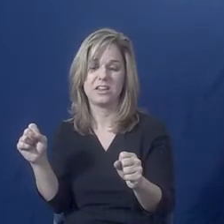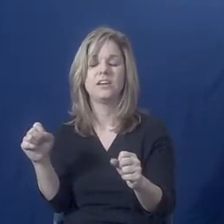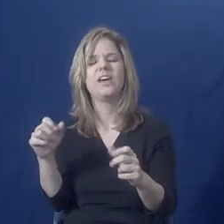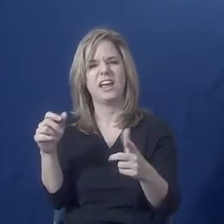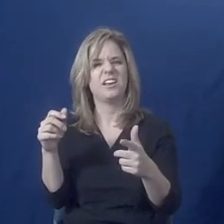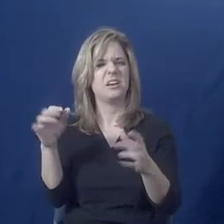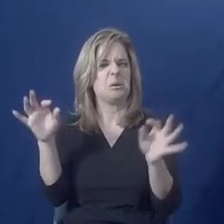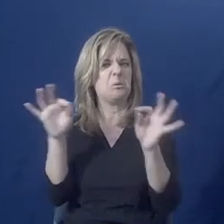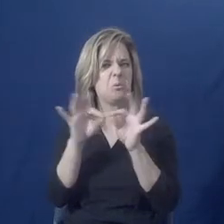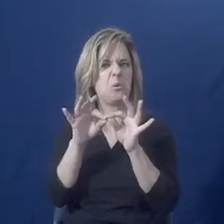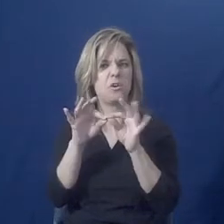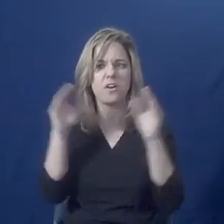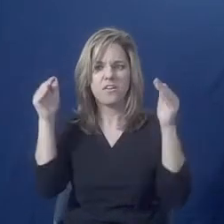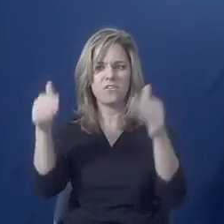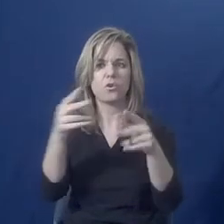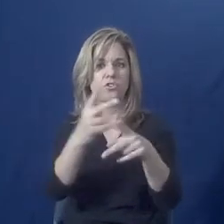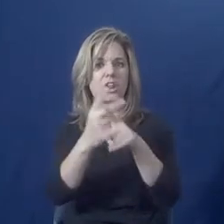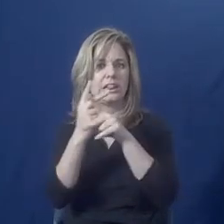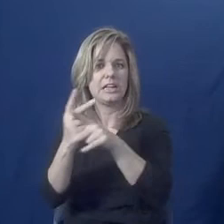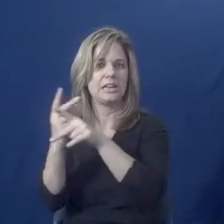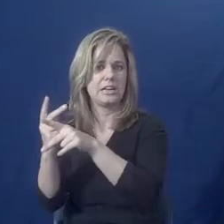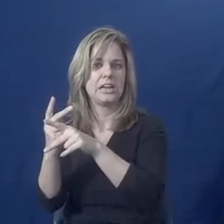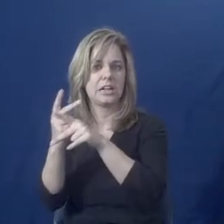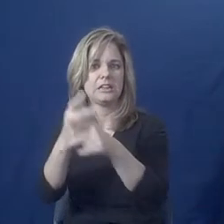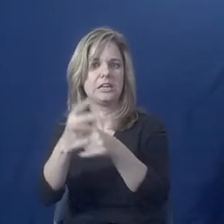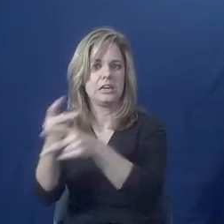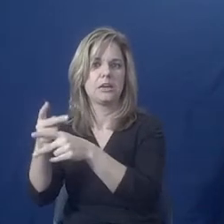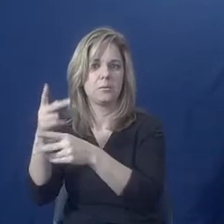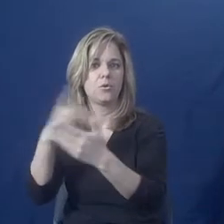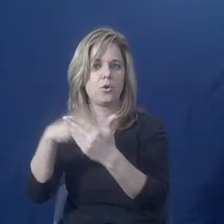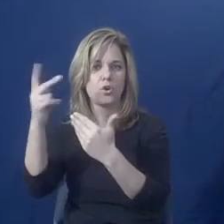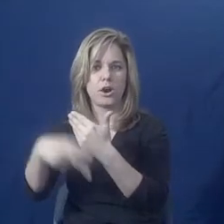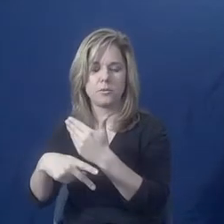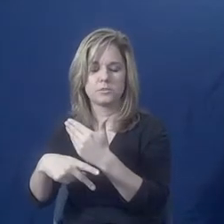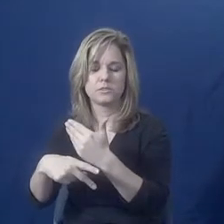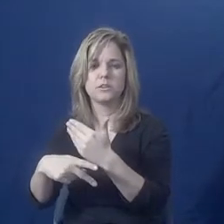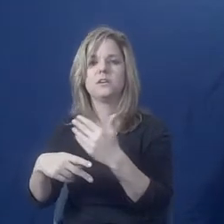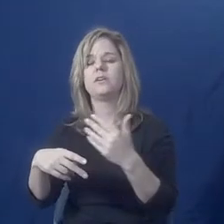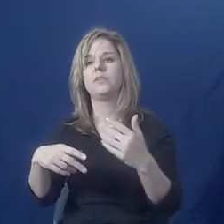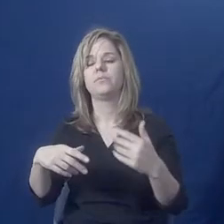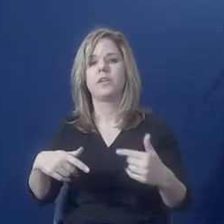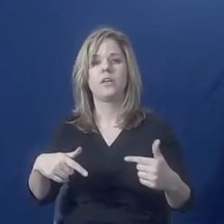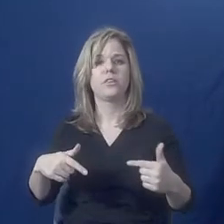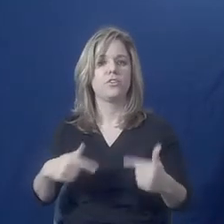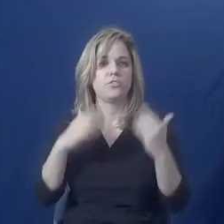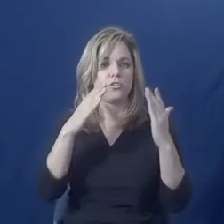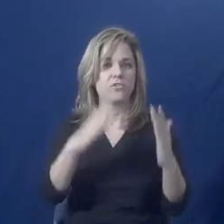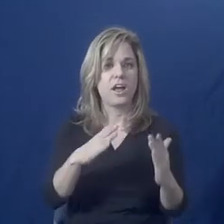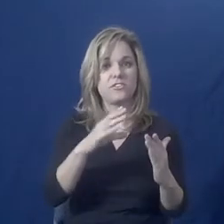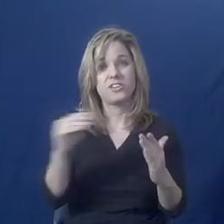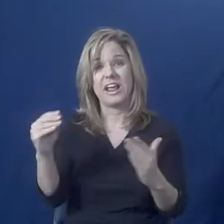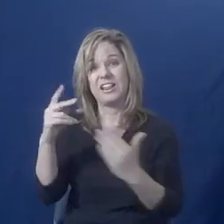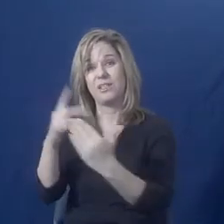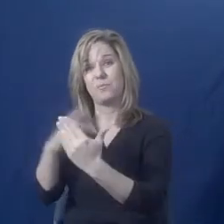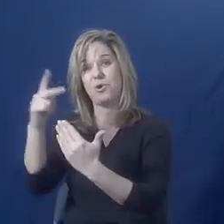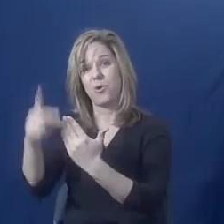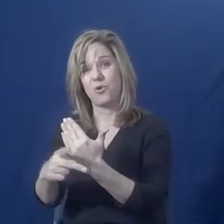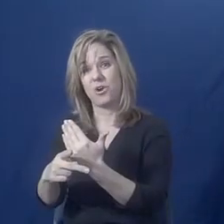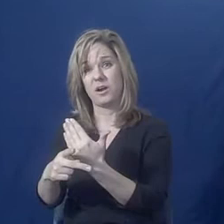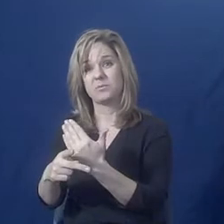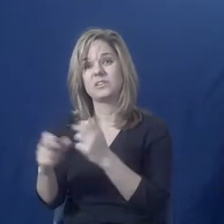and the nonprofit domestic violence or sexual assault programs can lend out and grow.